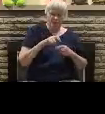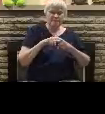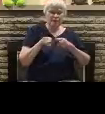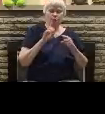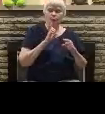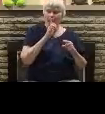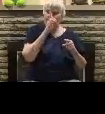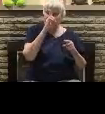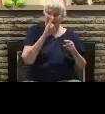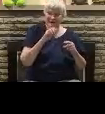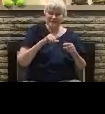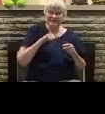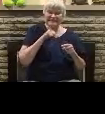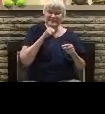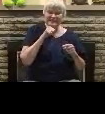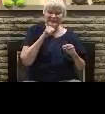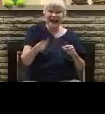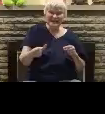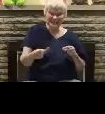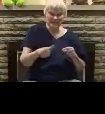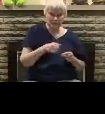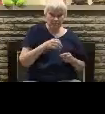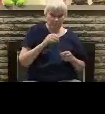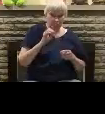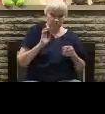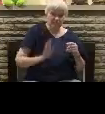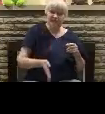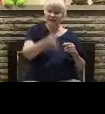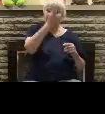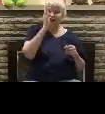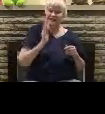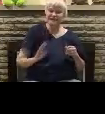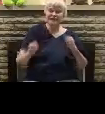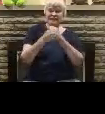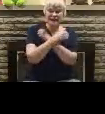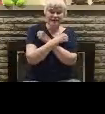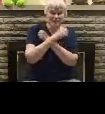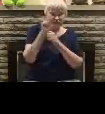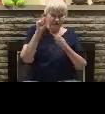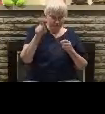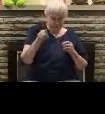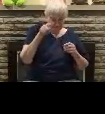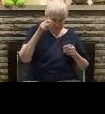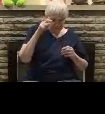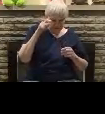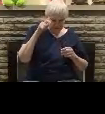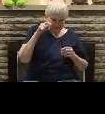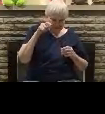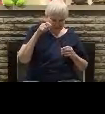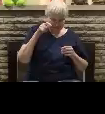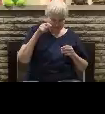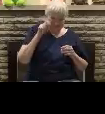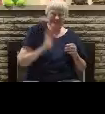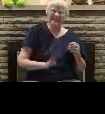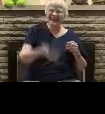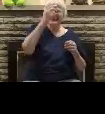And so God loves you even if you are in wickedness, even if you are in sexual sin, God doesn't